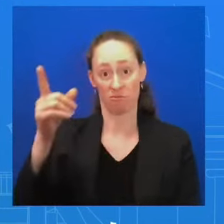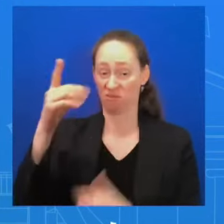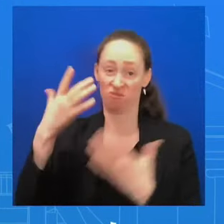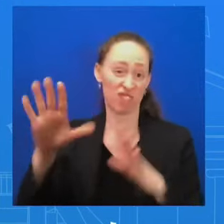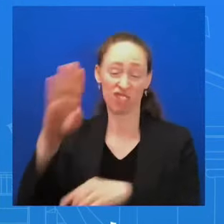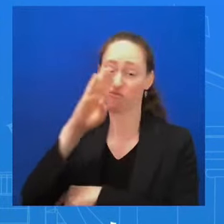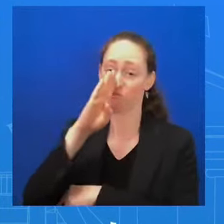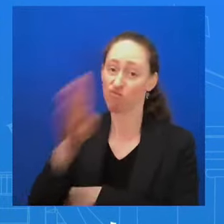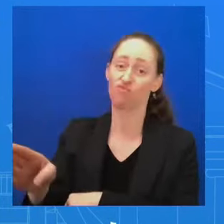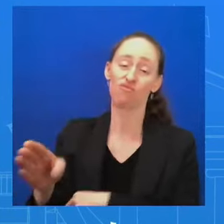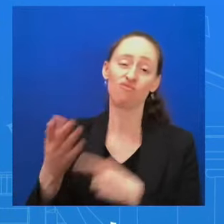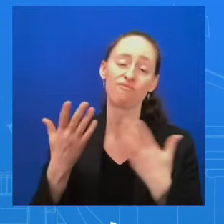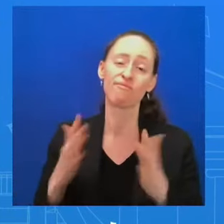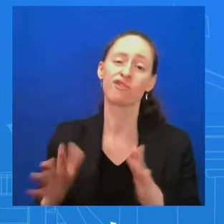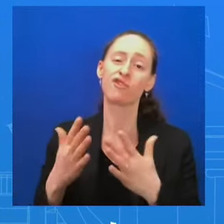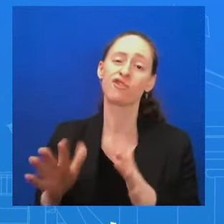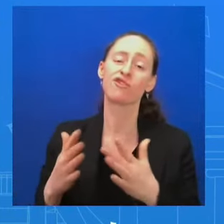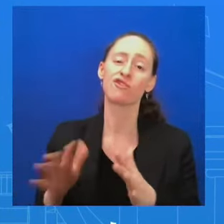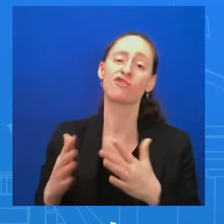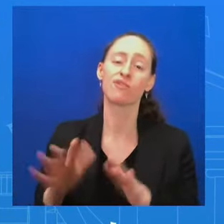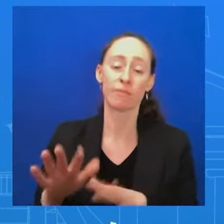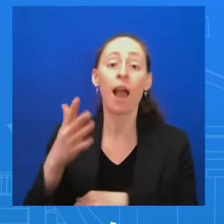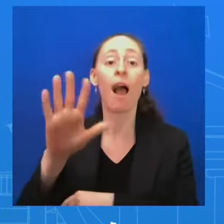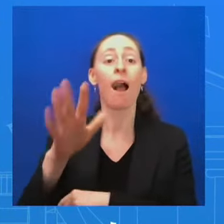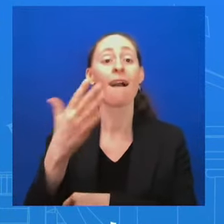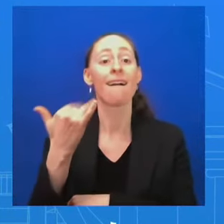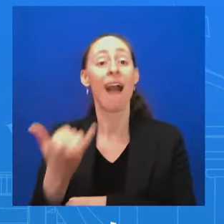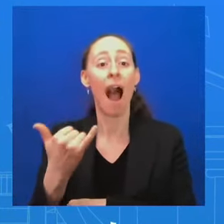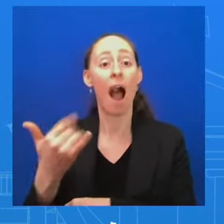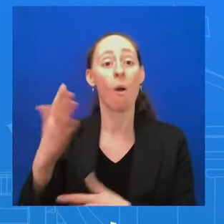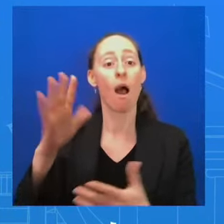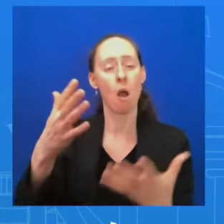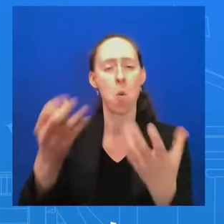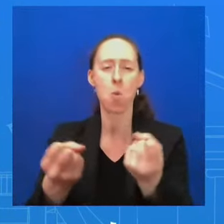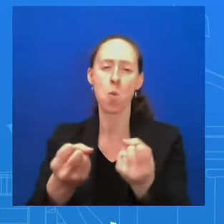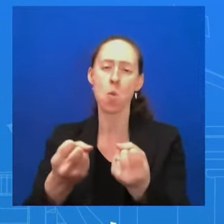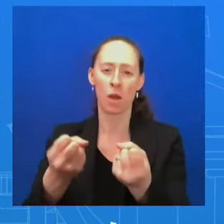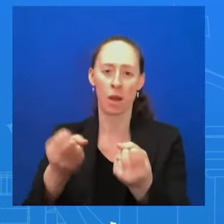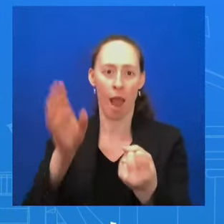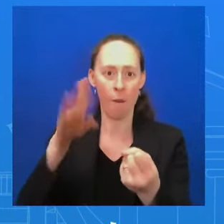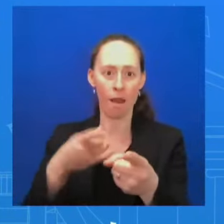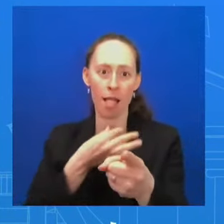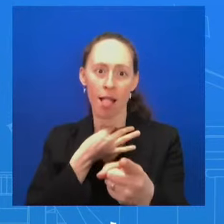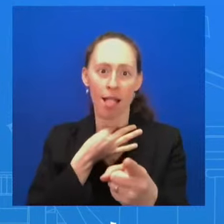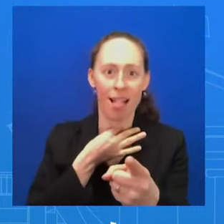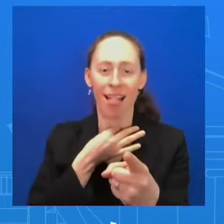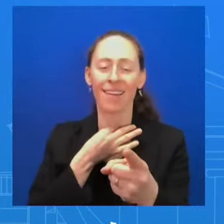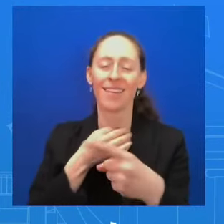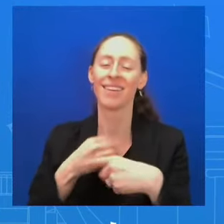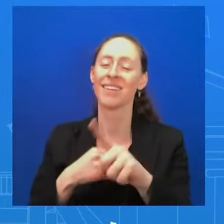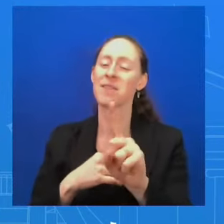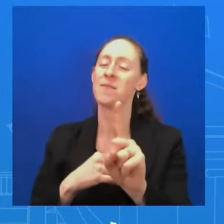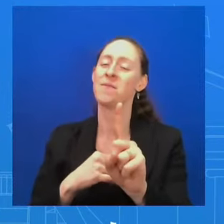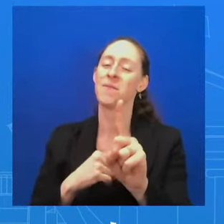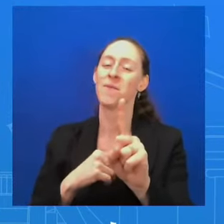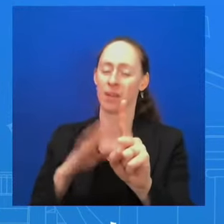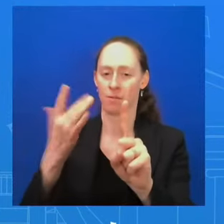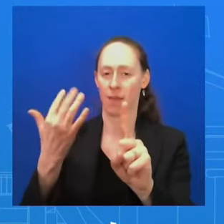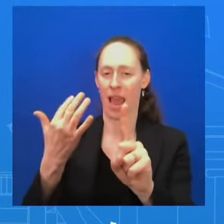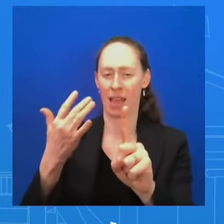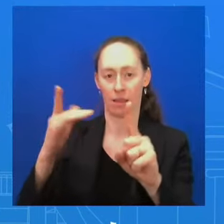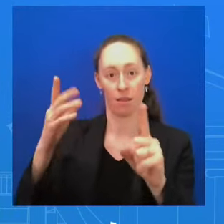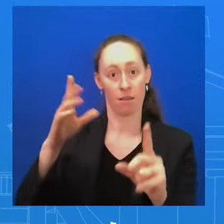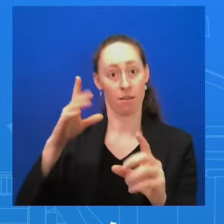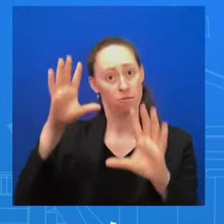as satisfying as that may be for some of you. I can't do that. But he made it very clear that we need to see some changes on the Israeli side.